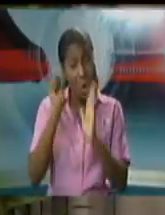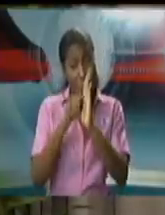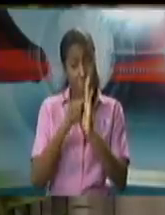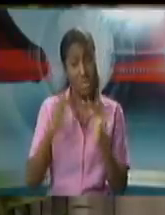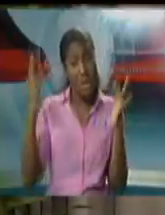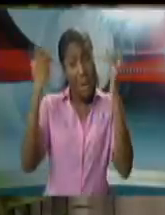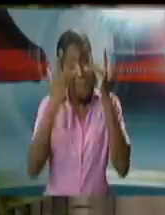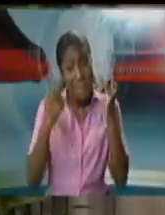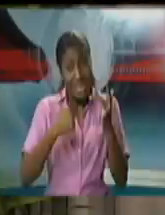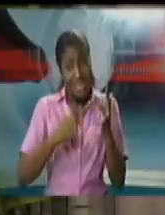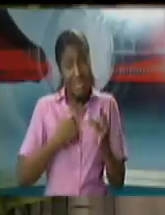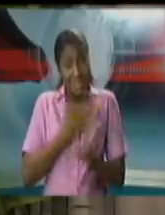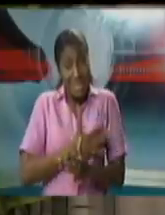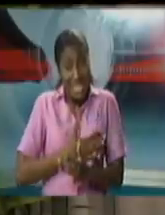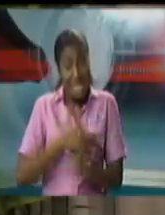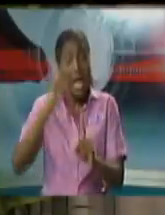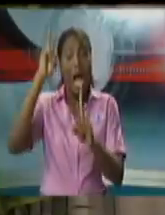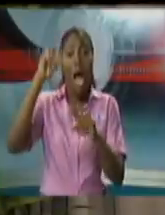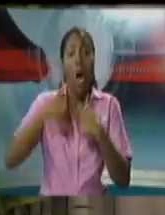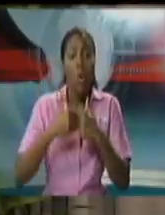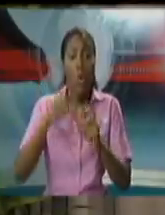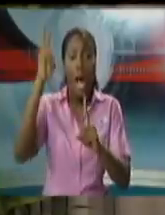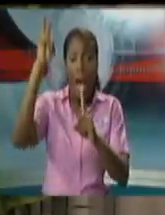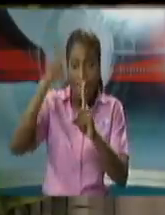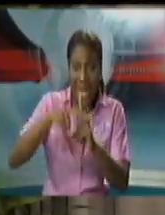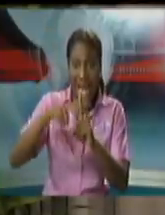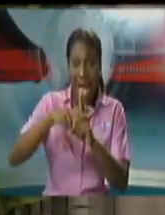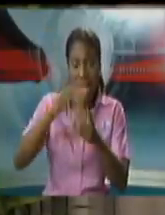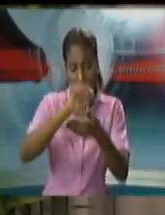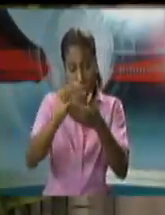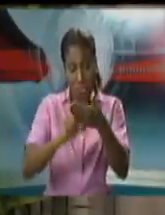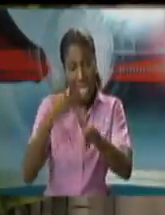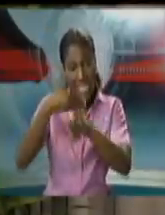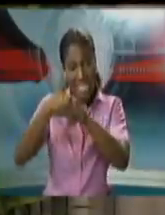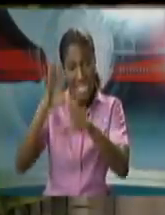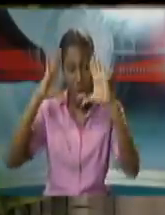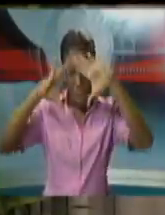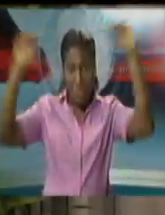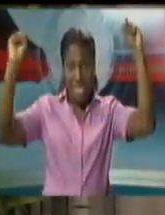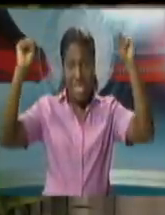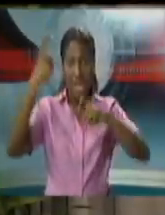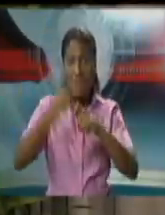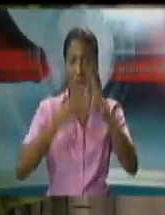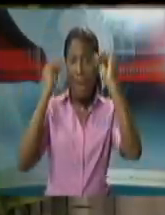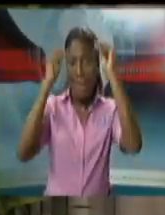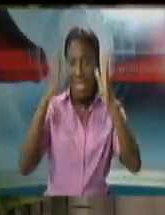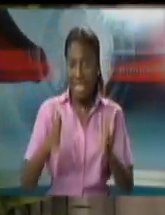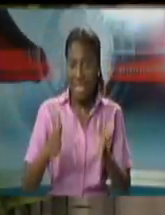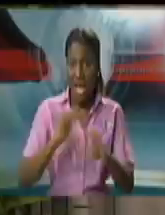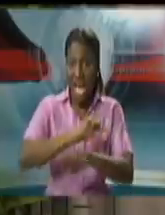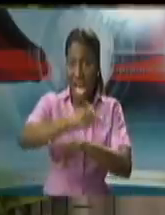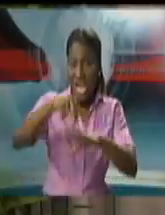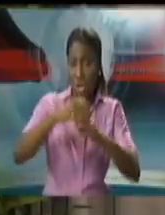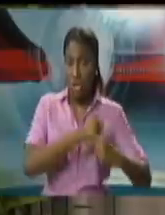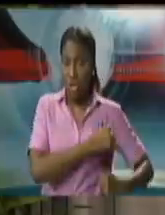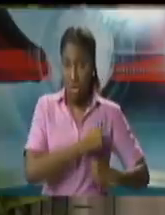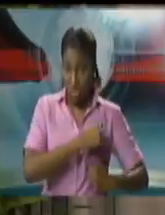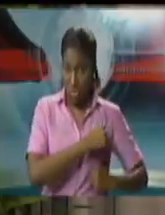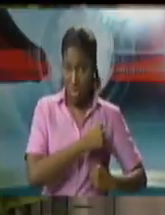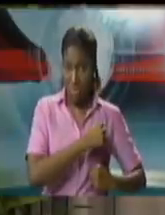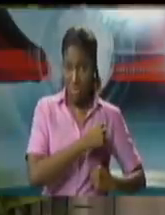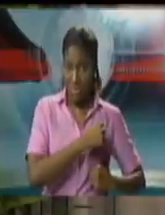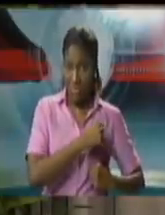You're entitled to apply to Her Excellency, the President, via the Minister of National Security sitting together with the Mercy Committee